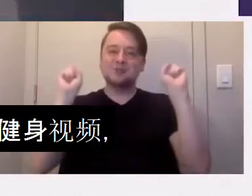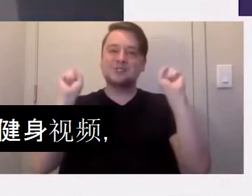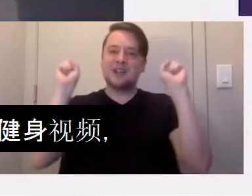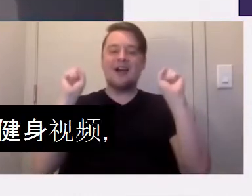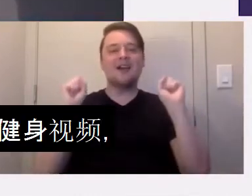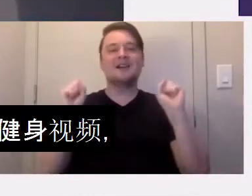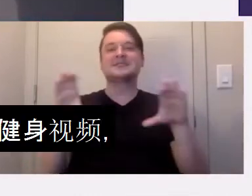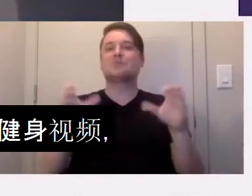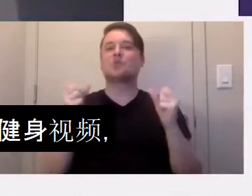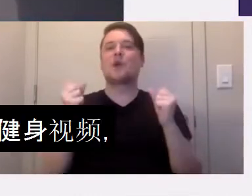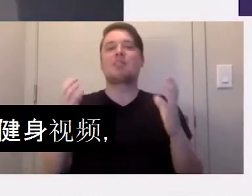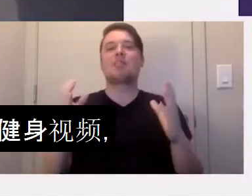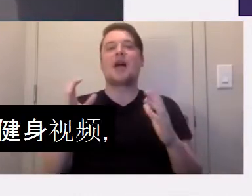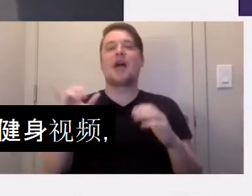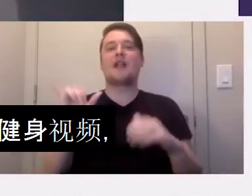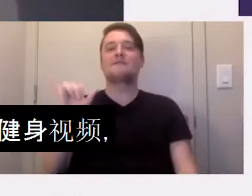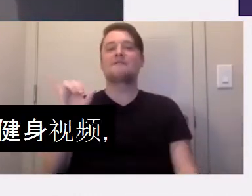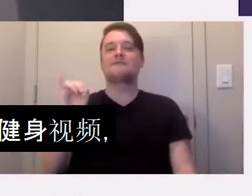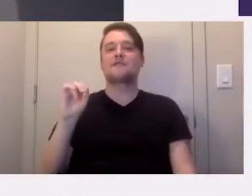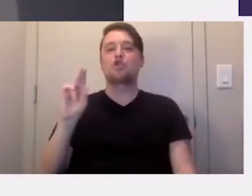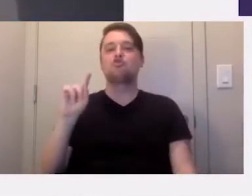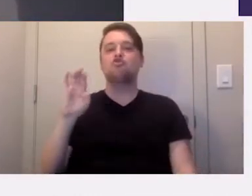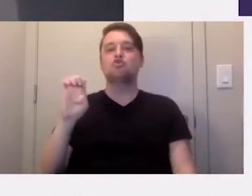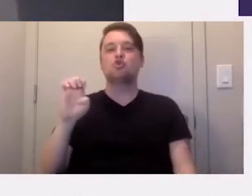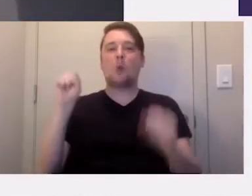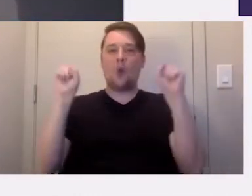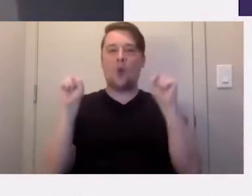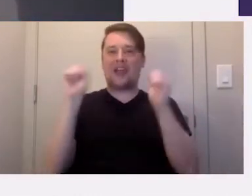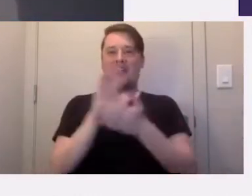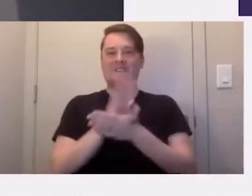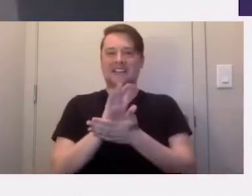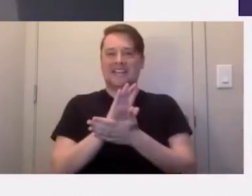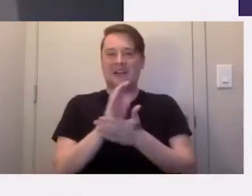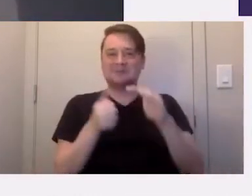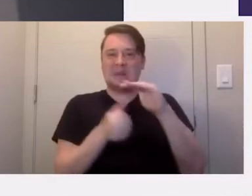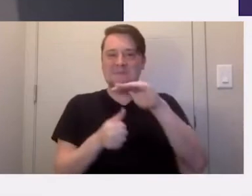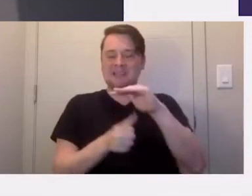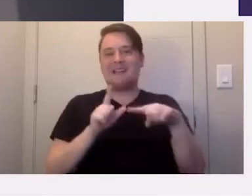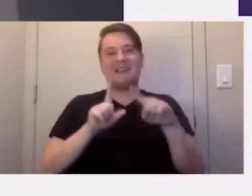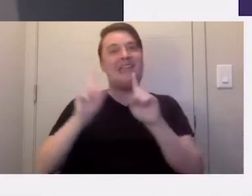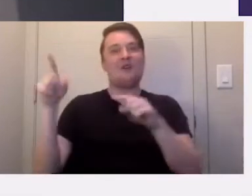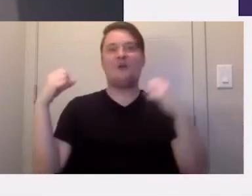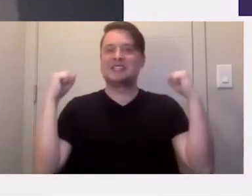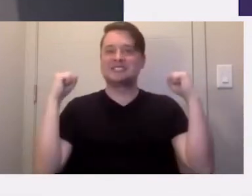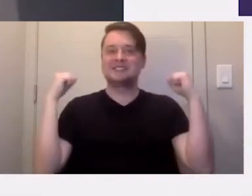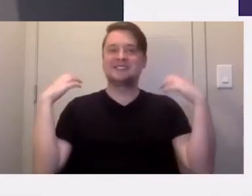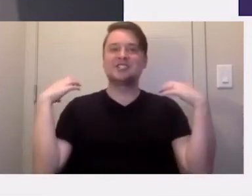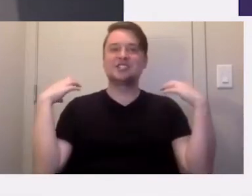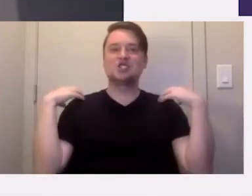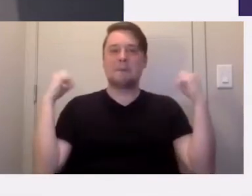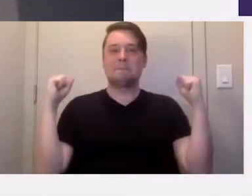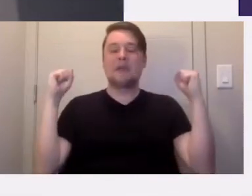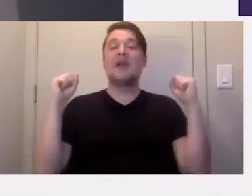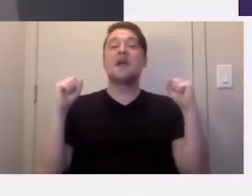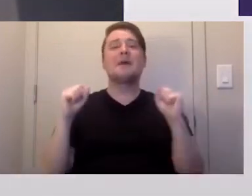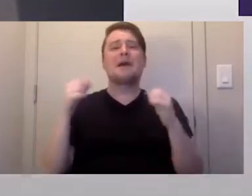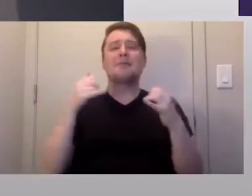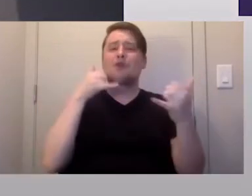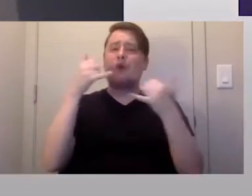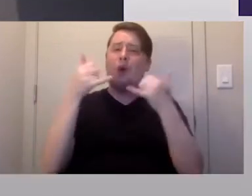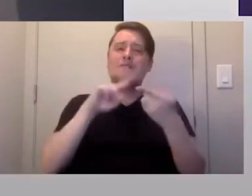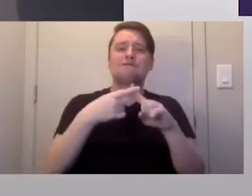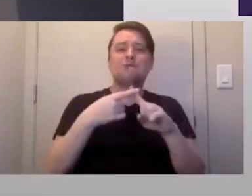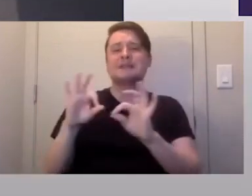I'm doing lots of YouTube workout videos in the basement because I can't go to the gym. And I'm getting lots of calls into friends and family. I'm keeping